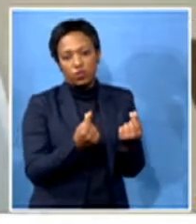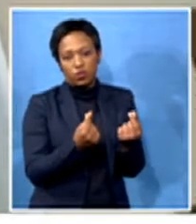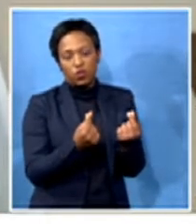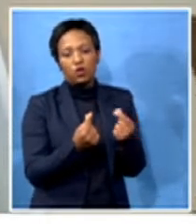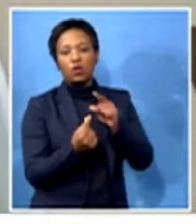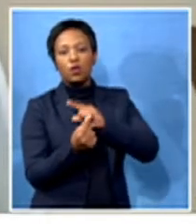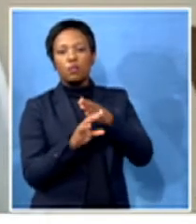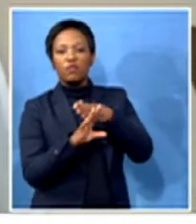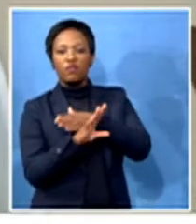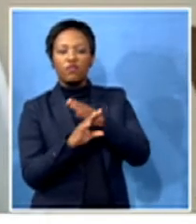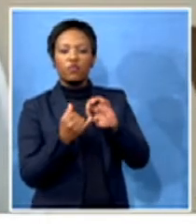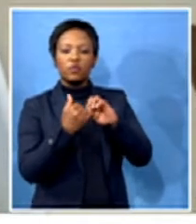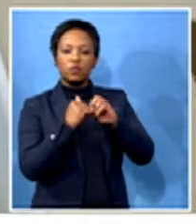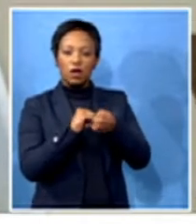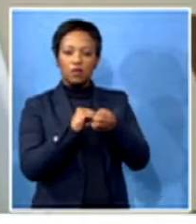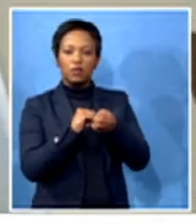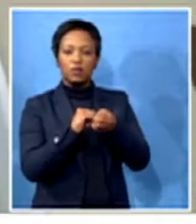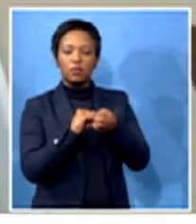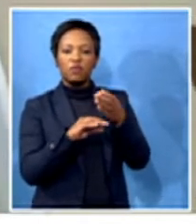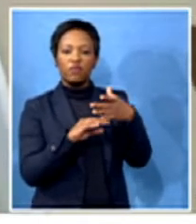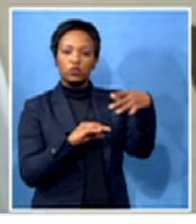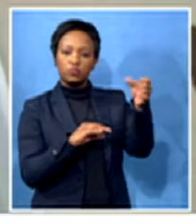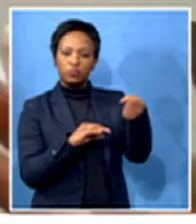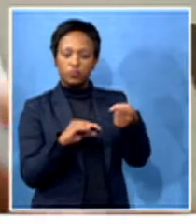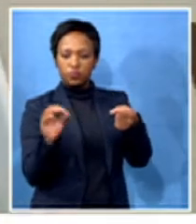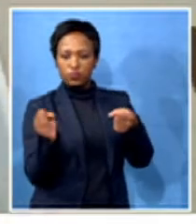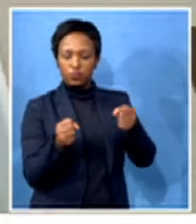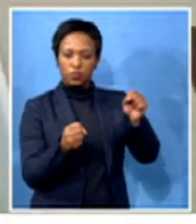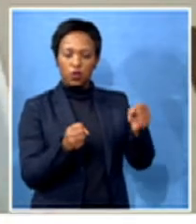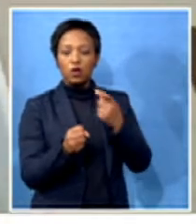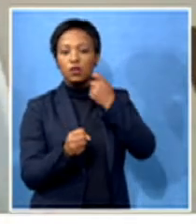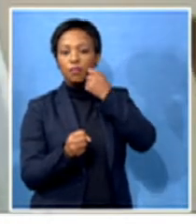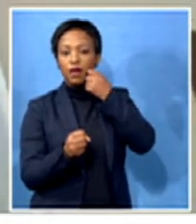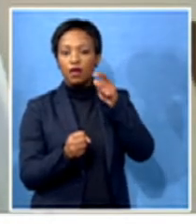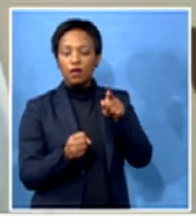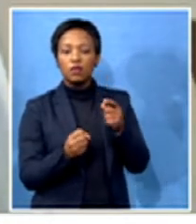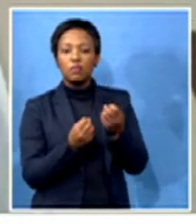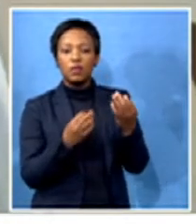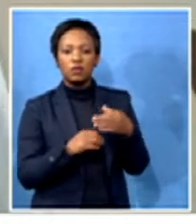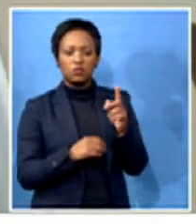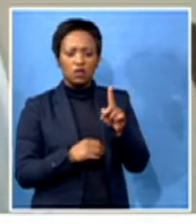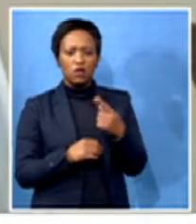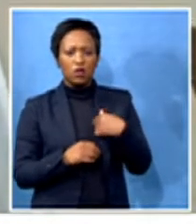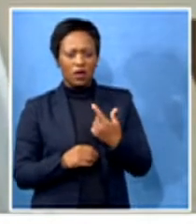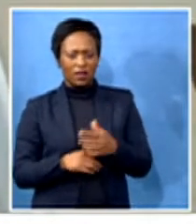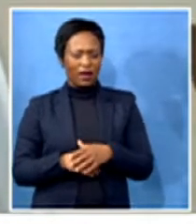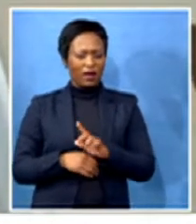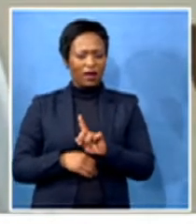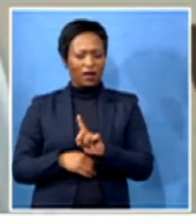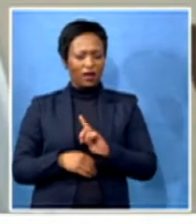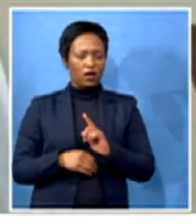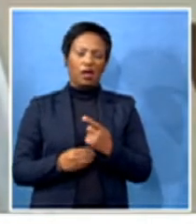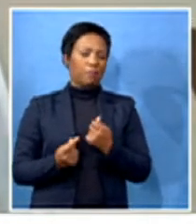tried employing the mill, but most of them don't want to take up the job because there's no money to it. So,